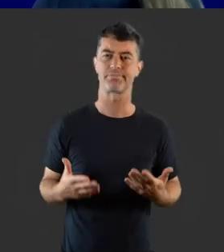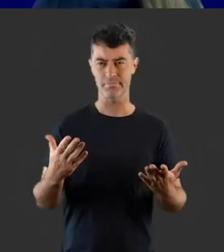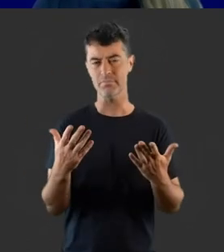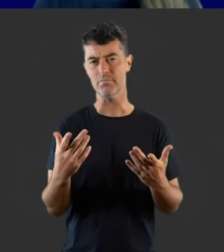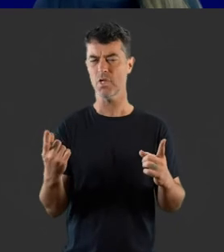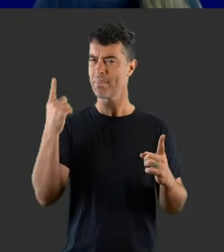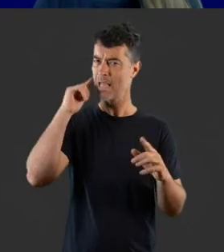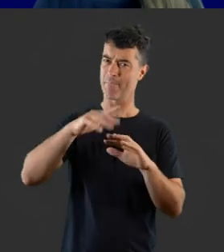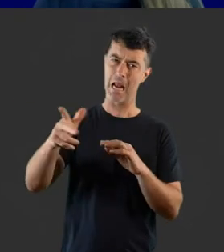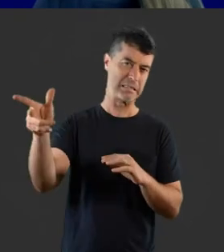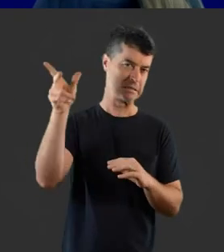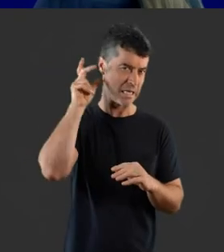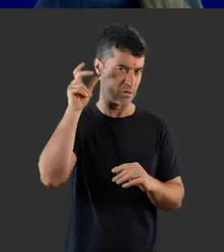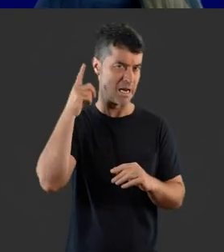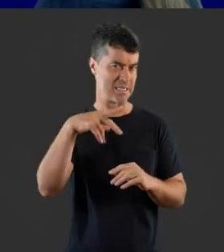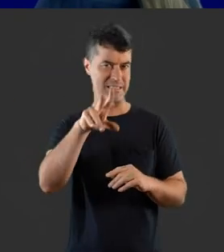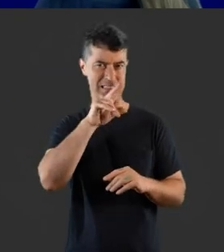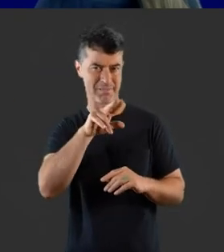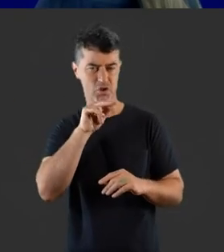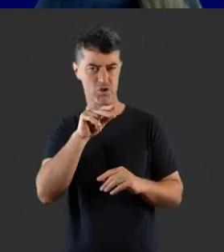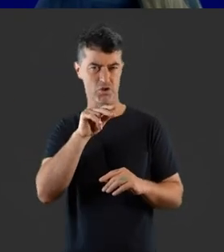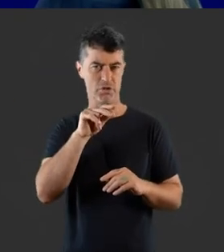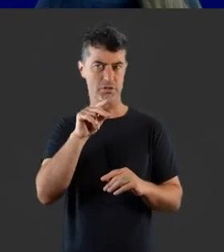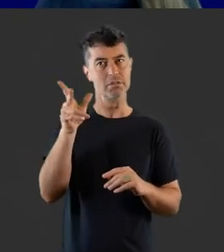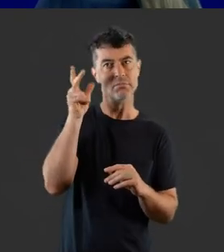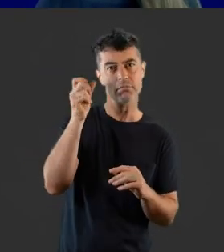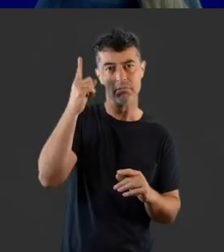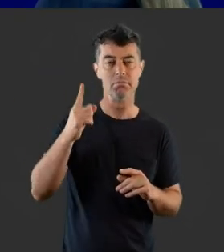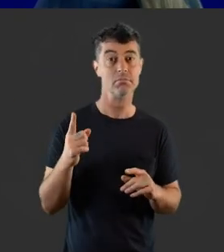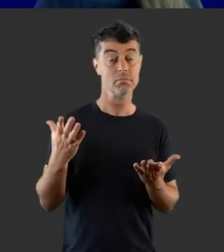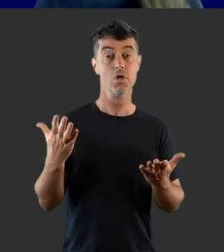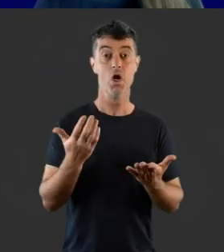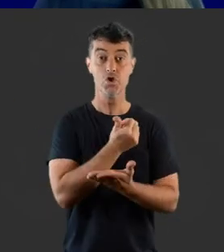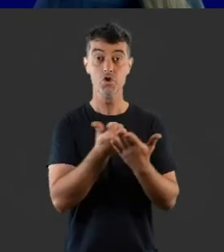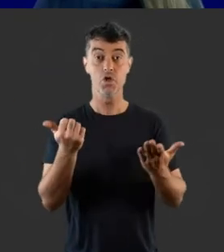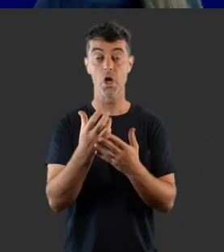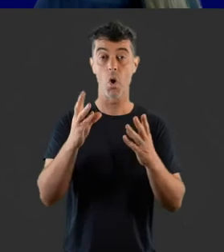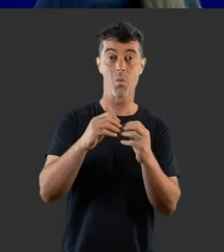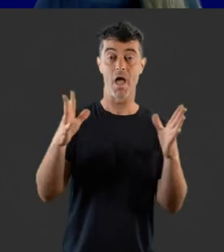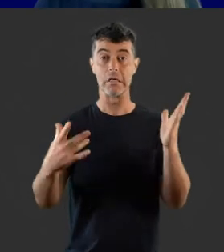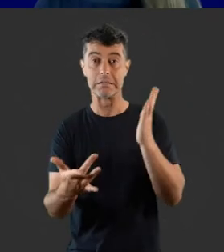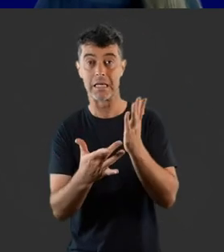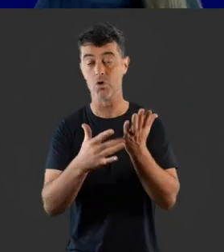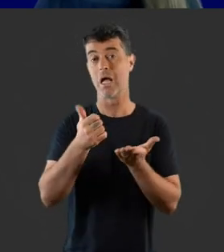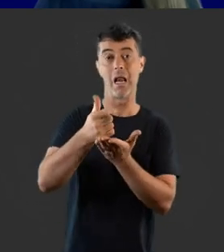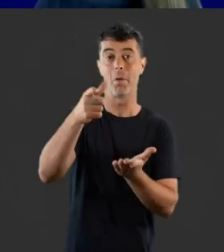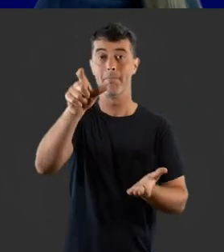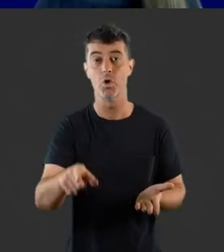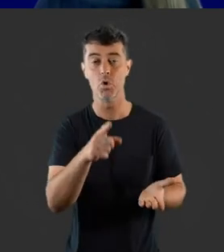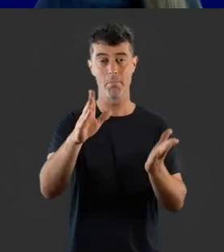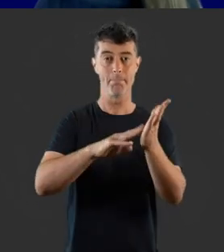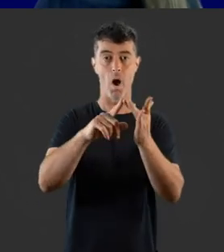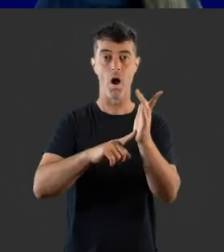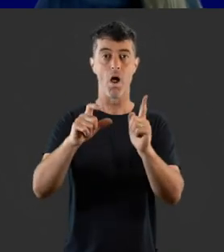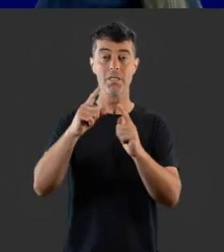So let's revisit sound and speech perception again. In general, without hearing technology to assist a